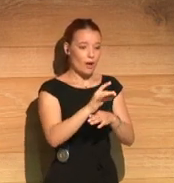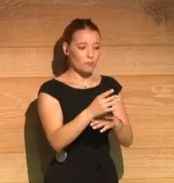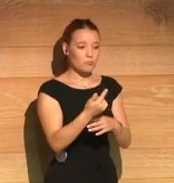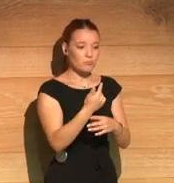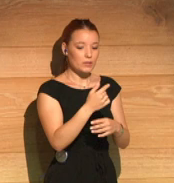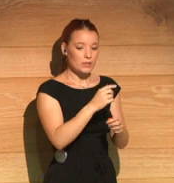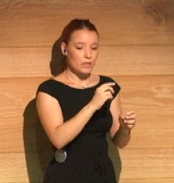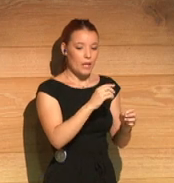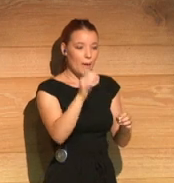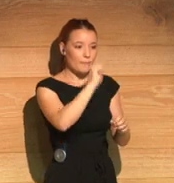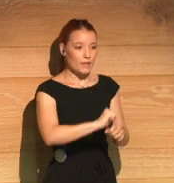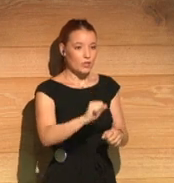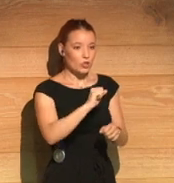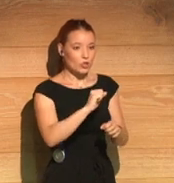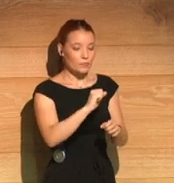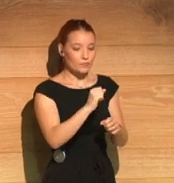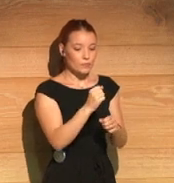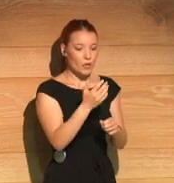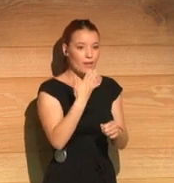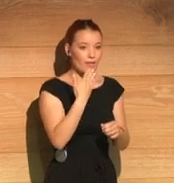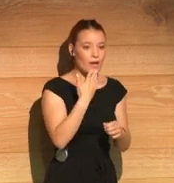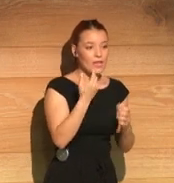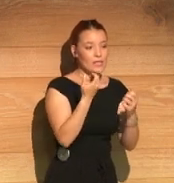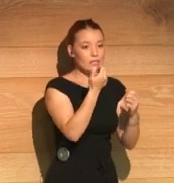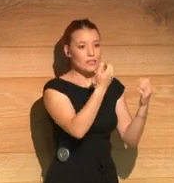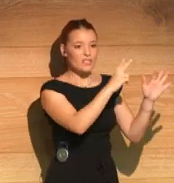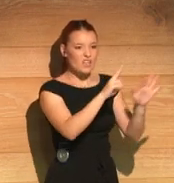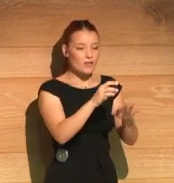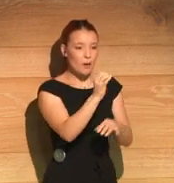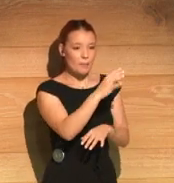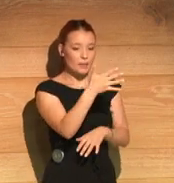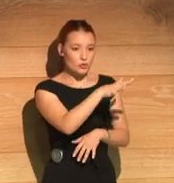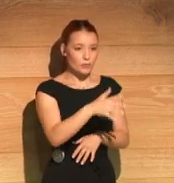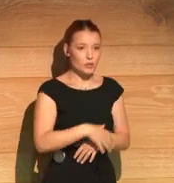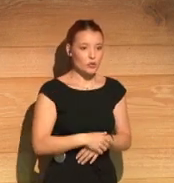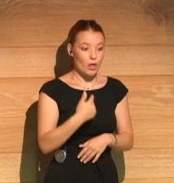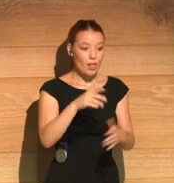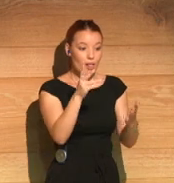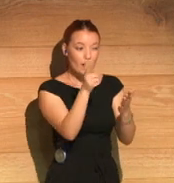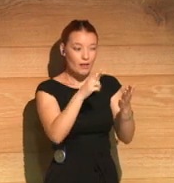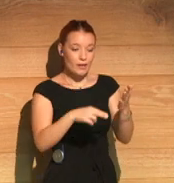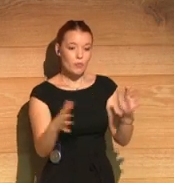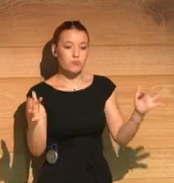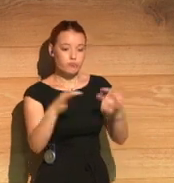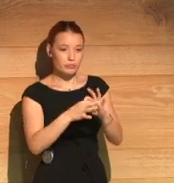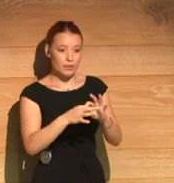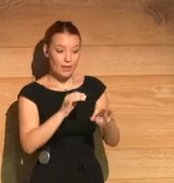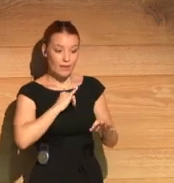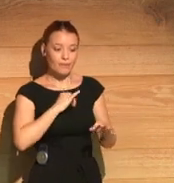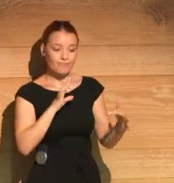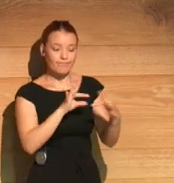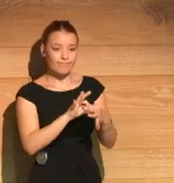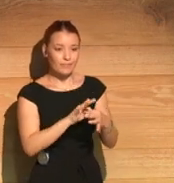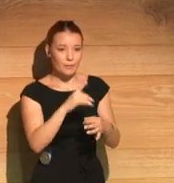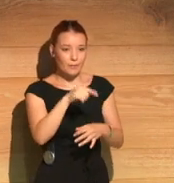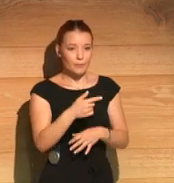who've read the book and really recognize themselves in the experiences and the characters. And I did do a lot of